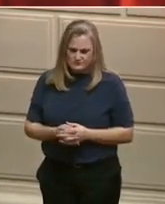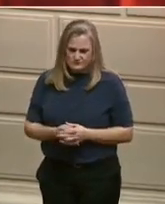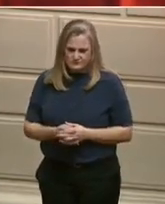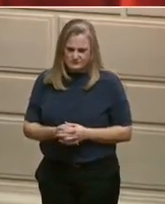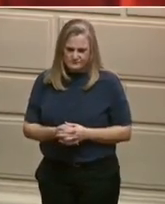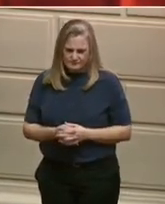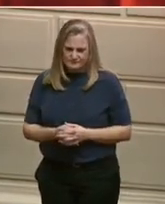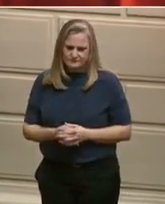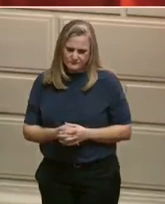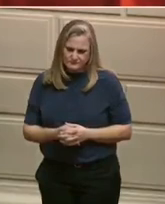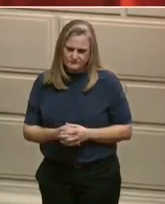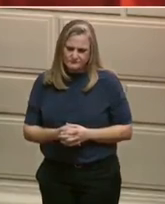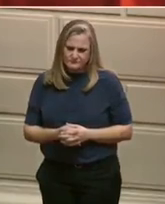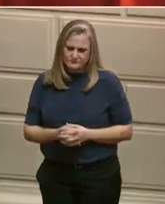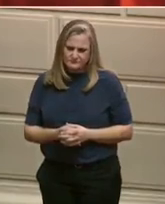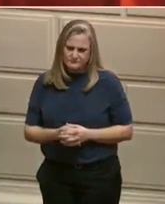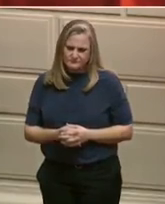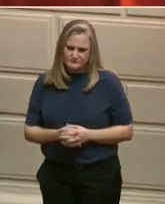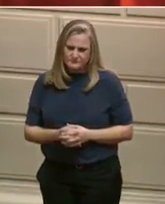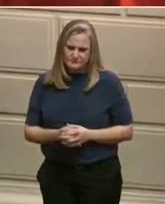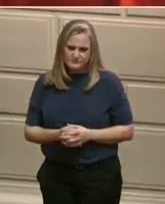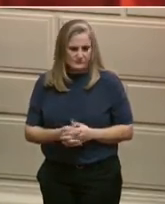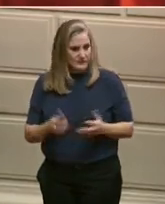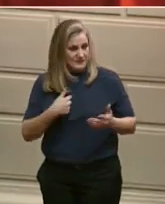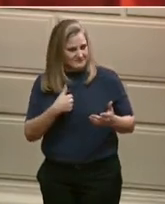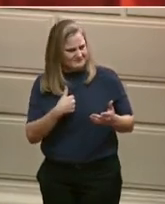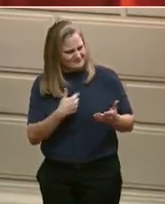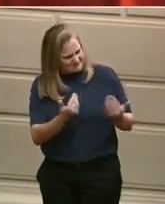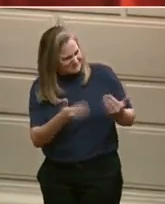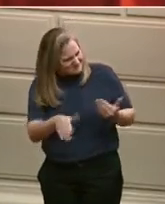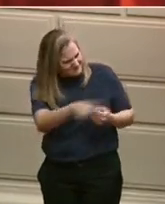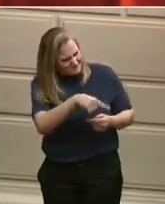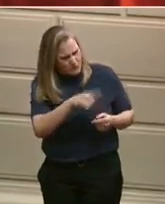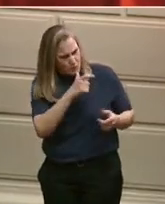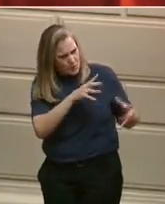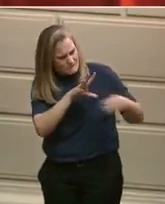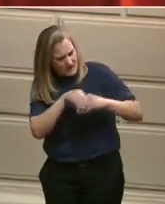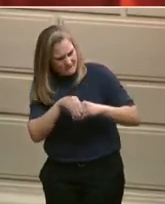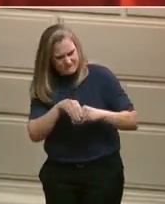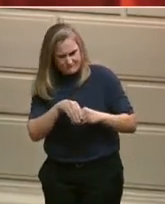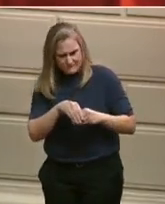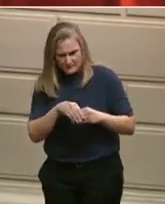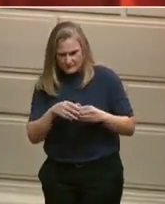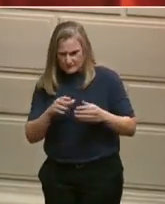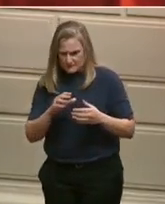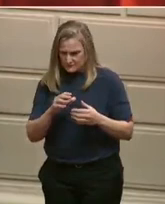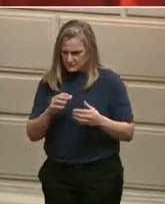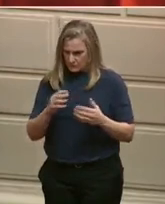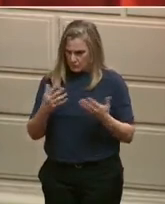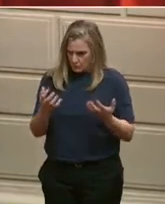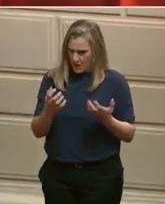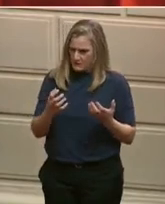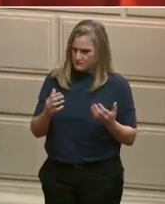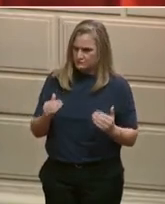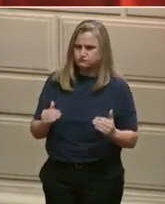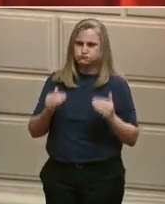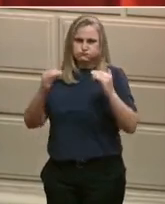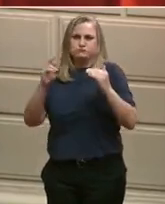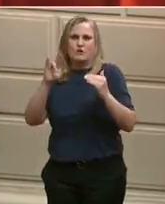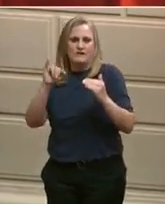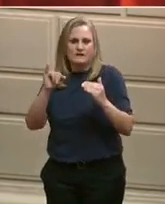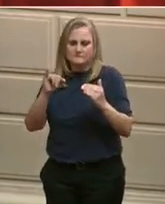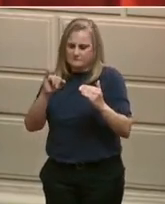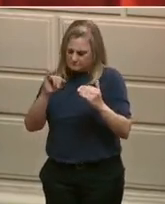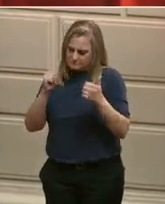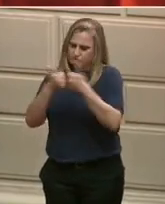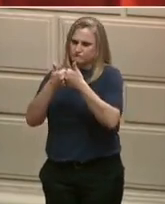as one team and meet that moment head on. On that day, I shared something I used to